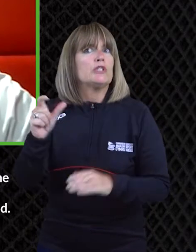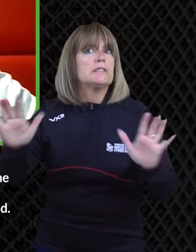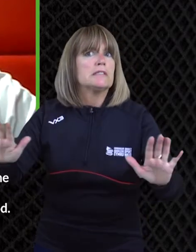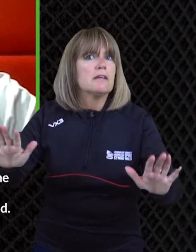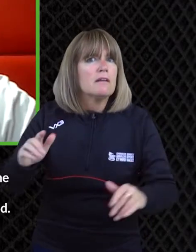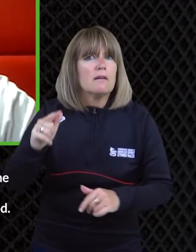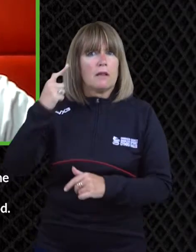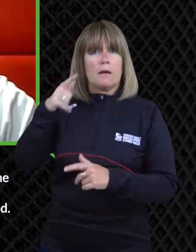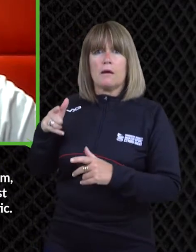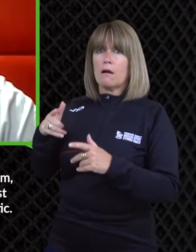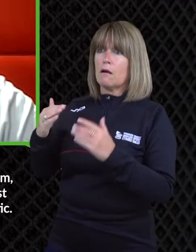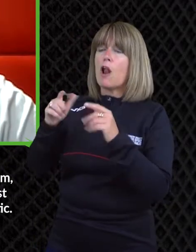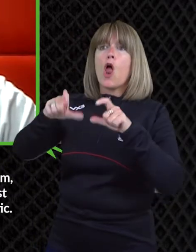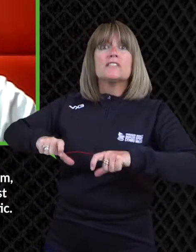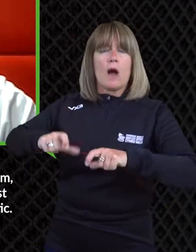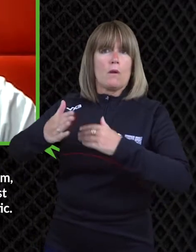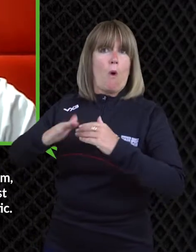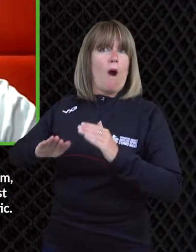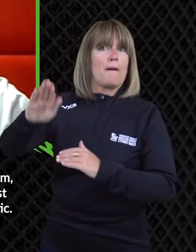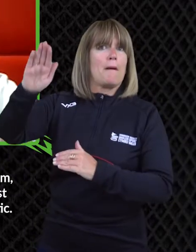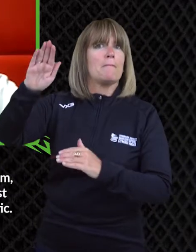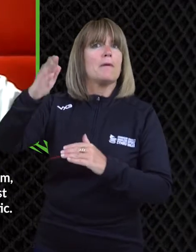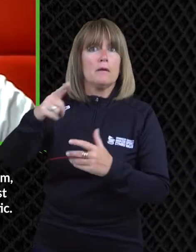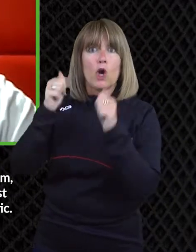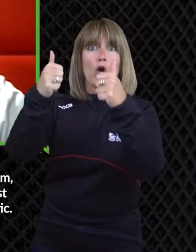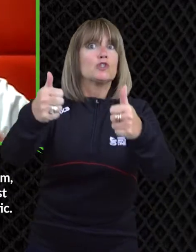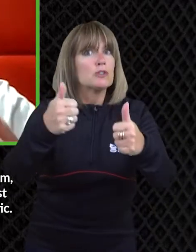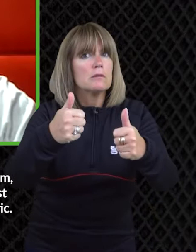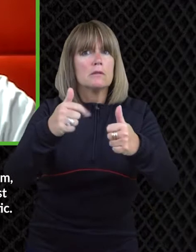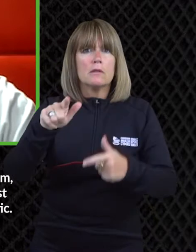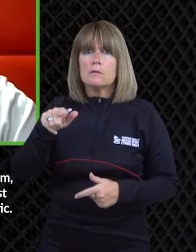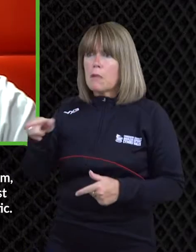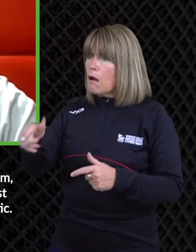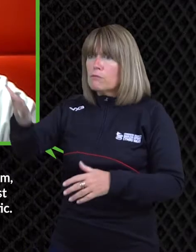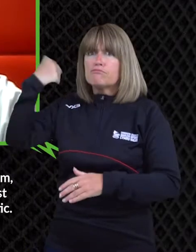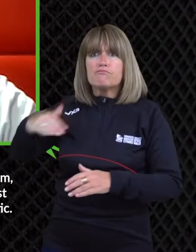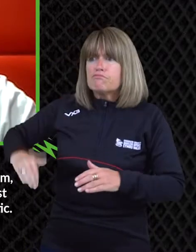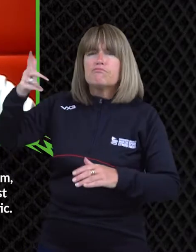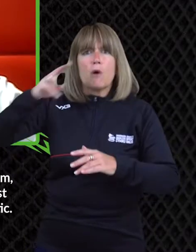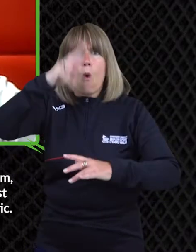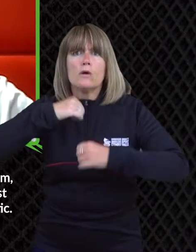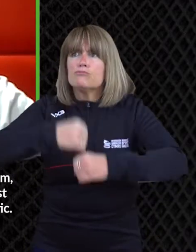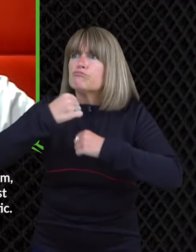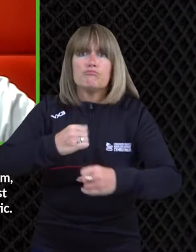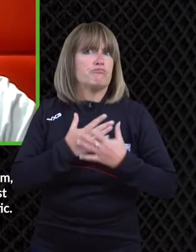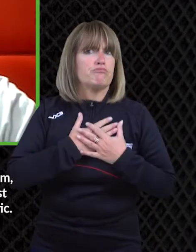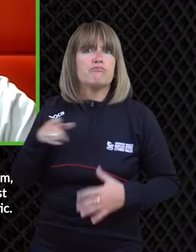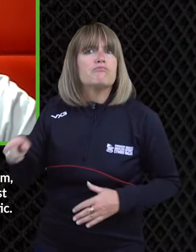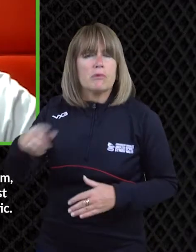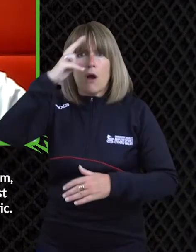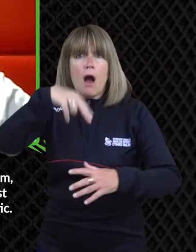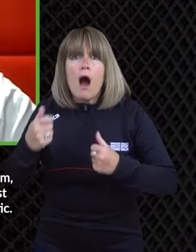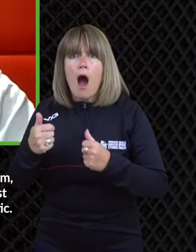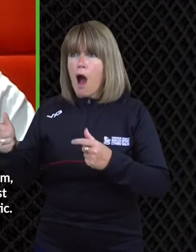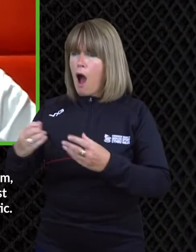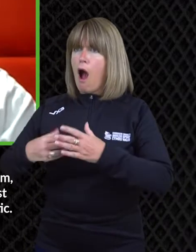might have gone up during lockdown which is good um but he used to love riding horses and riding horses uh develops him so much and